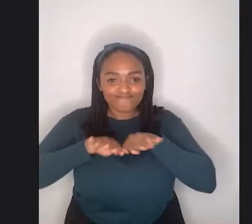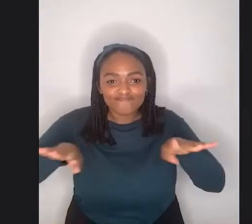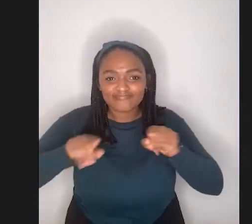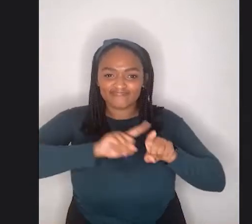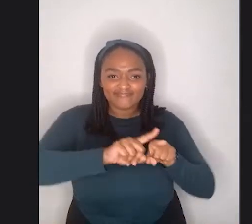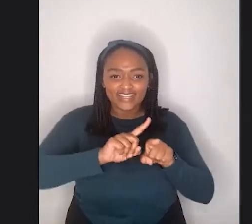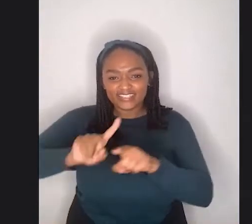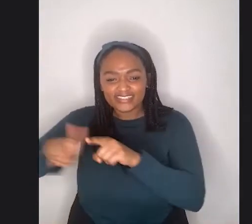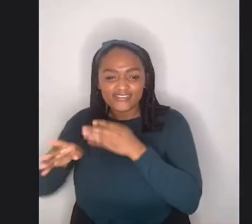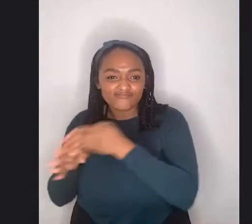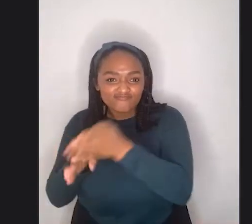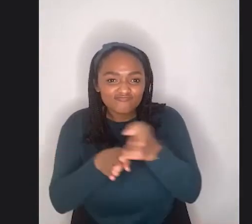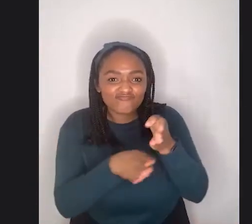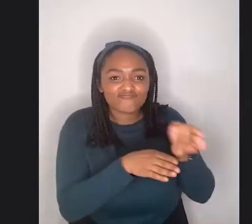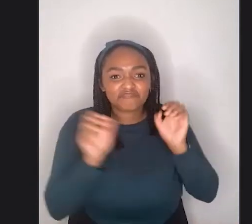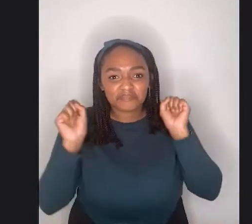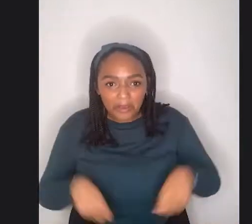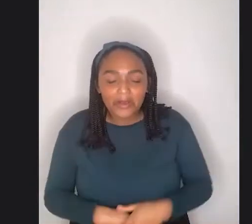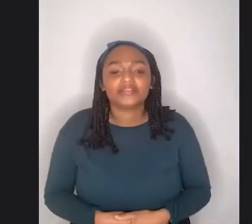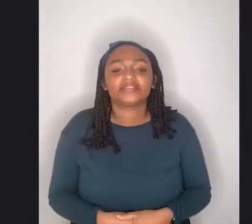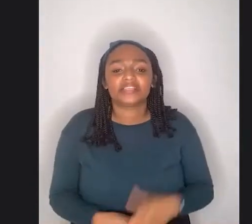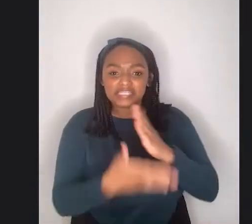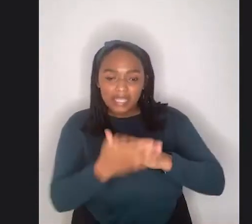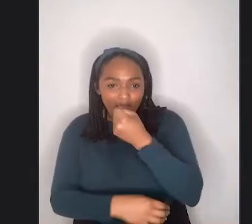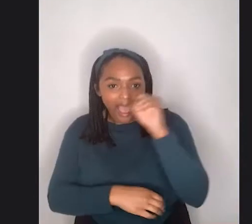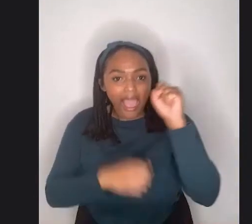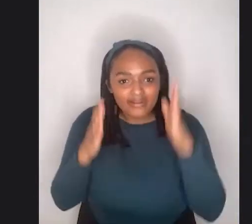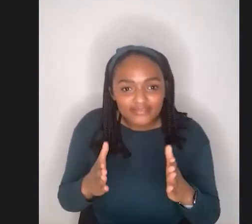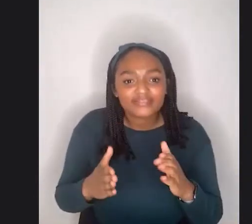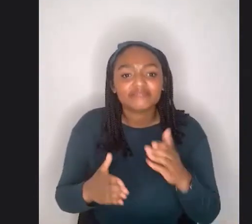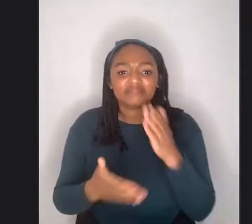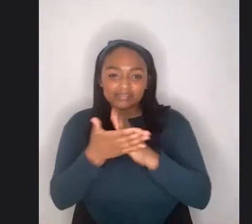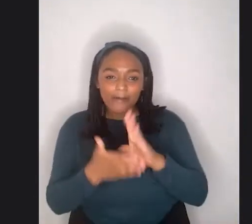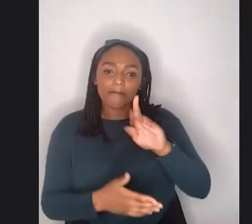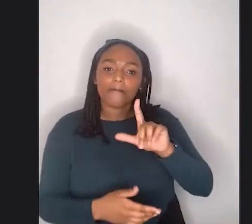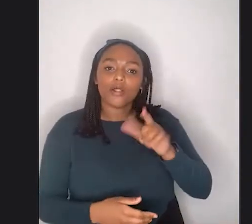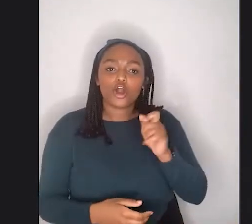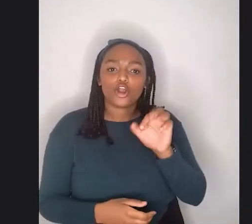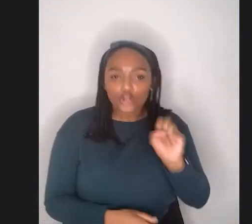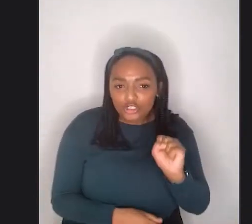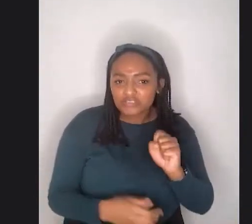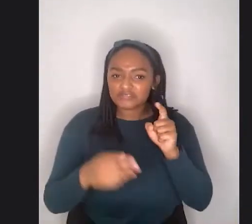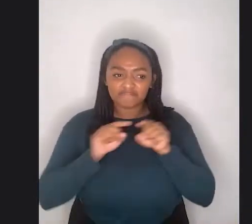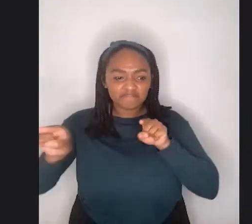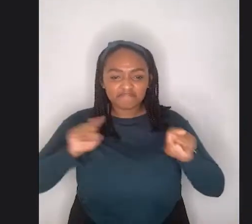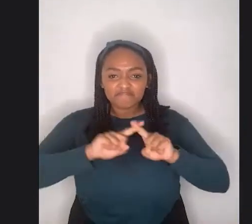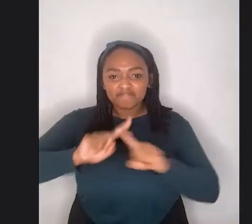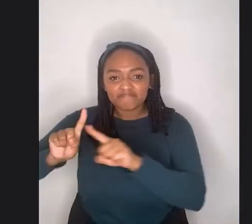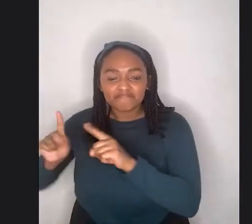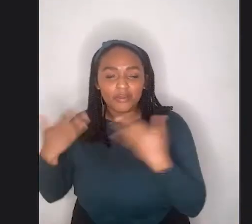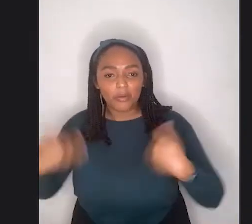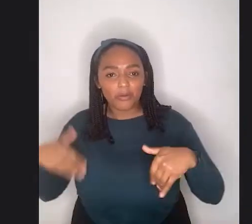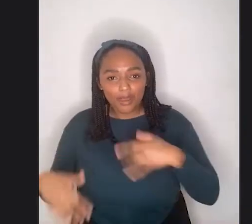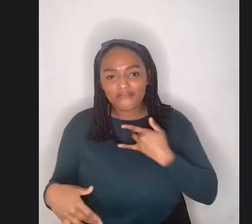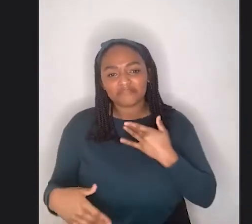some became influencers, some became activists and so on and so forth. And that I feel was like a really, really good time. And I